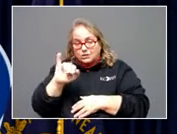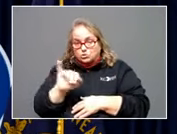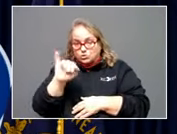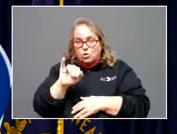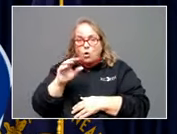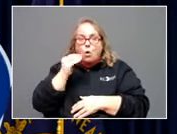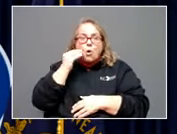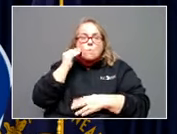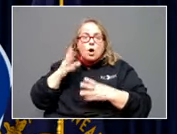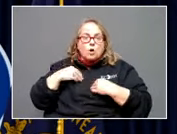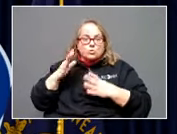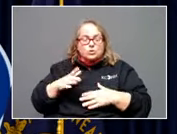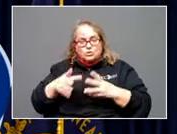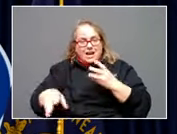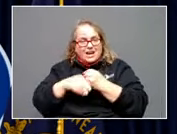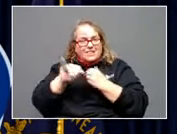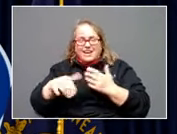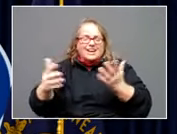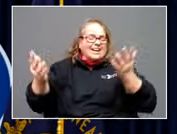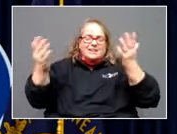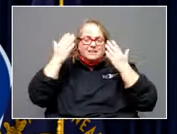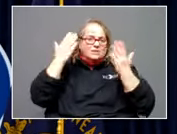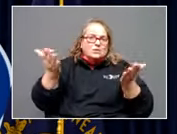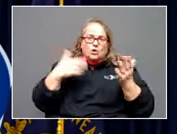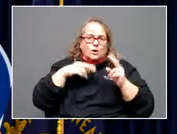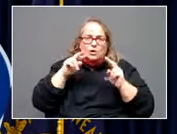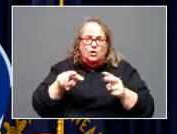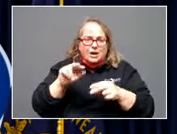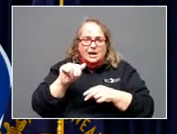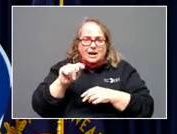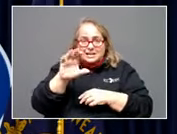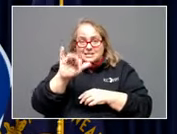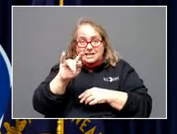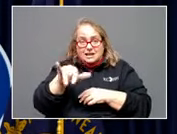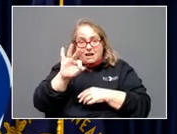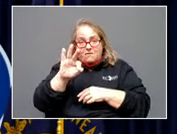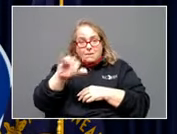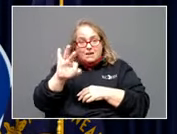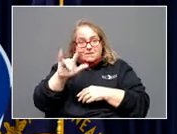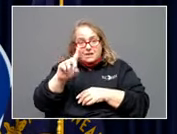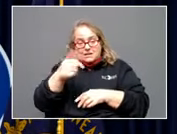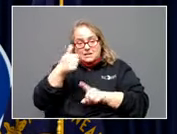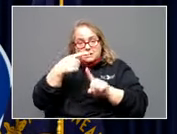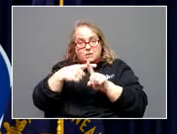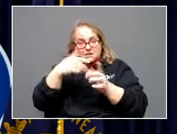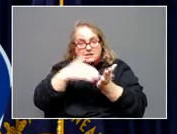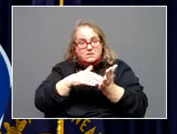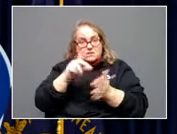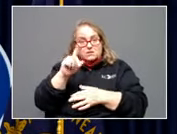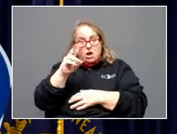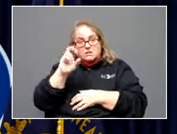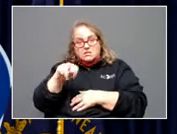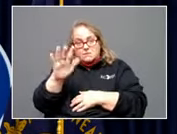so you can add that on top. But, I mean, we're looking at, I mean, the of Mayfield's 10-plus thousand. Dawson is right around 3,000.